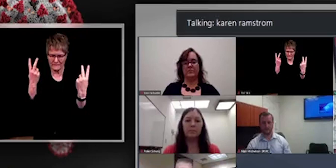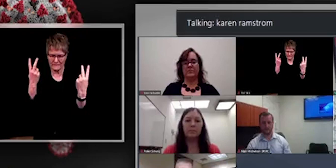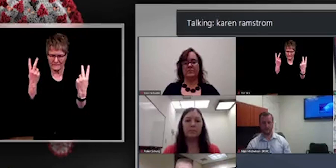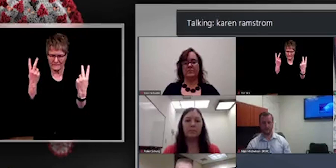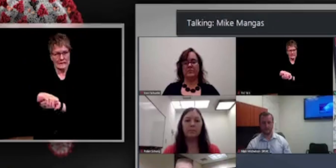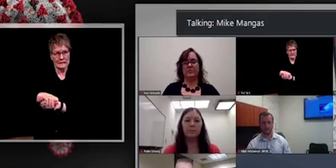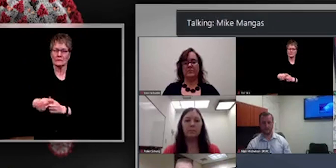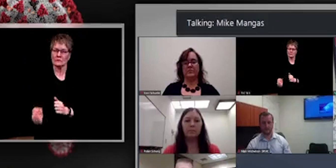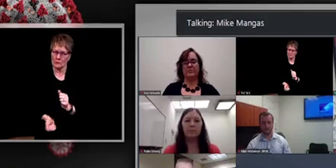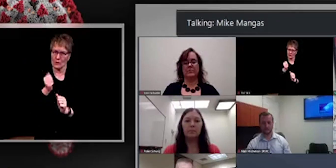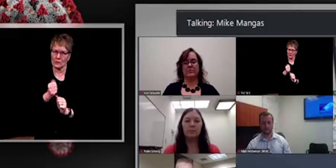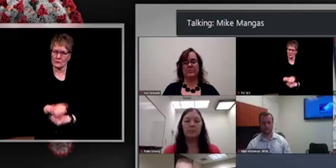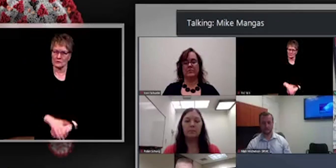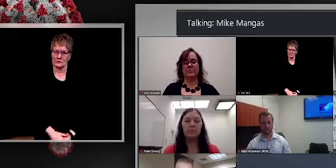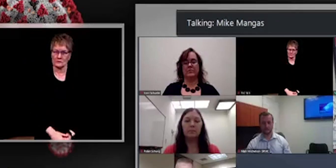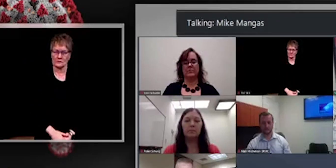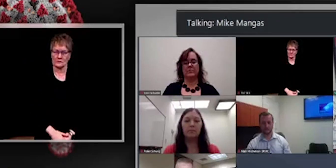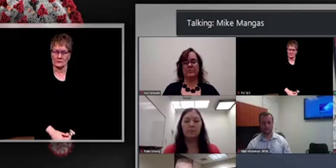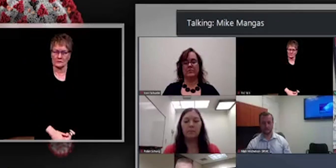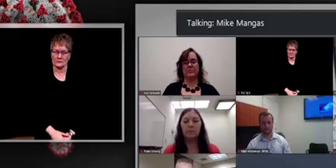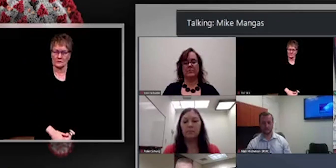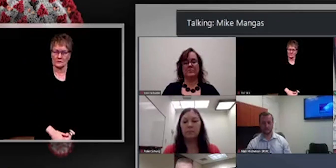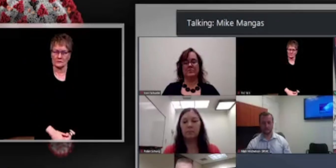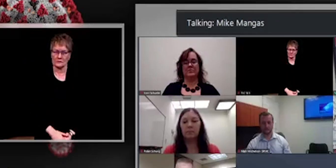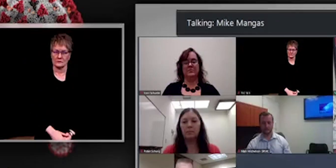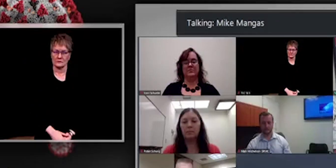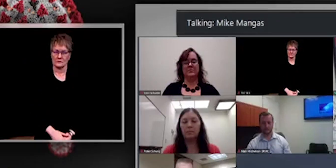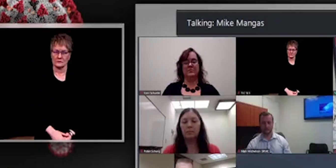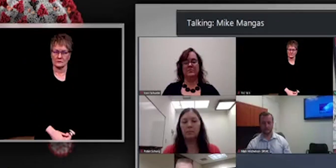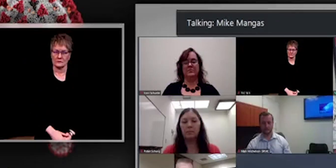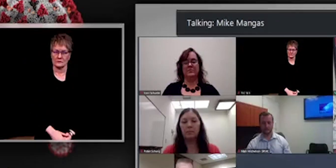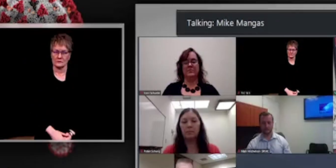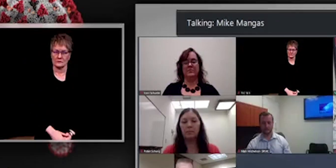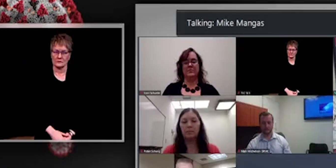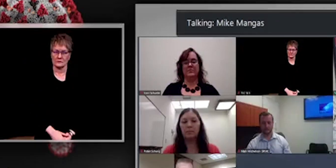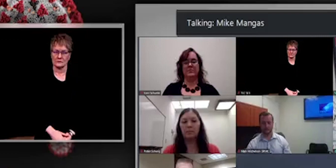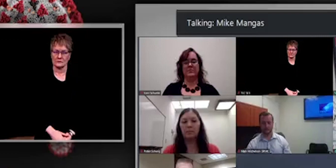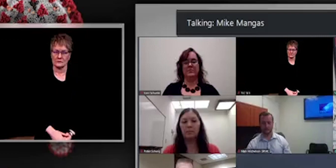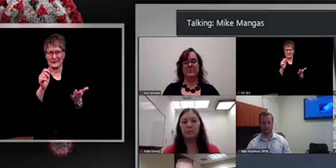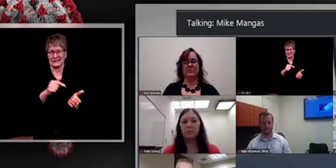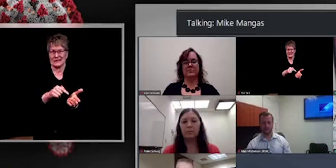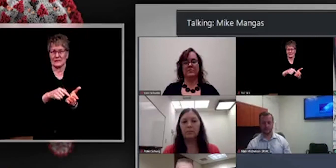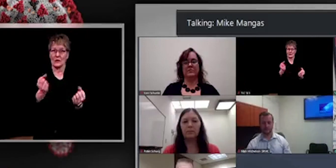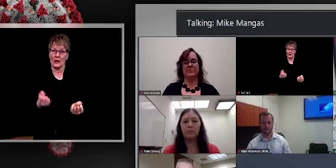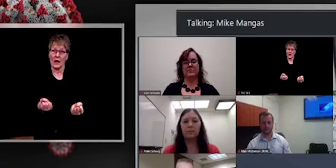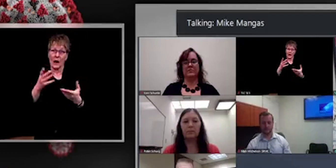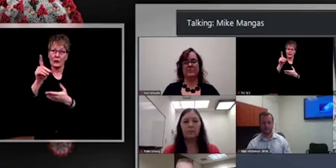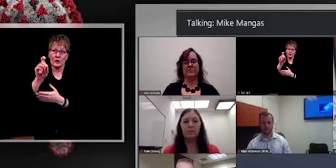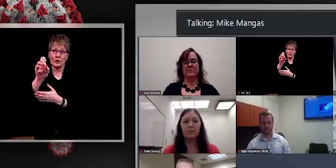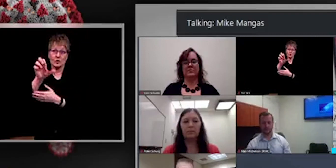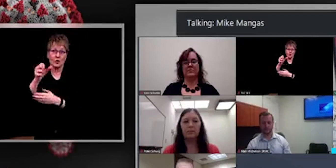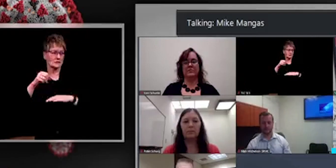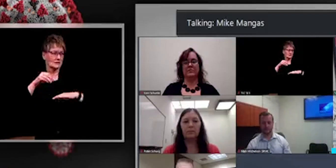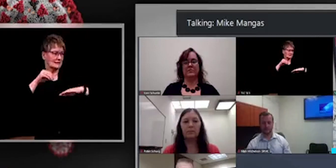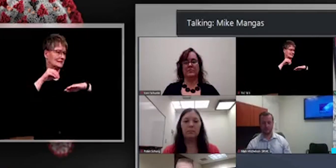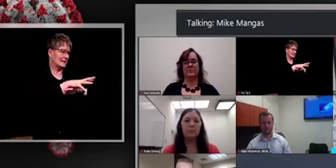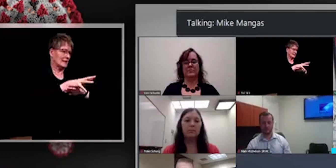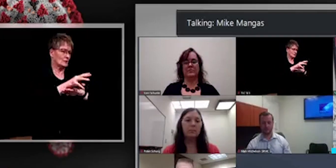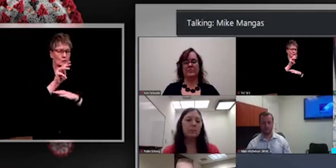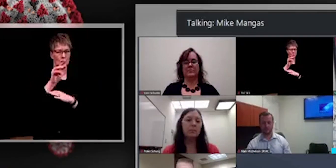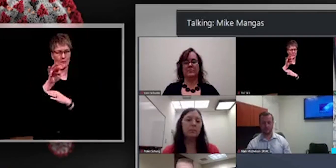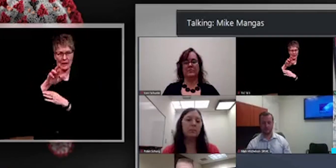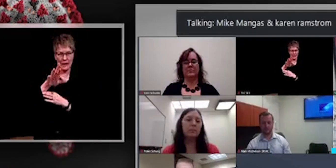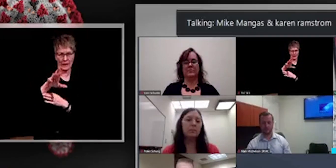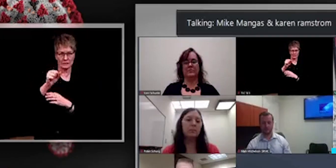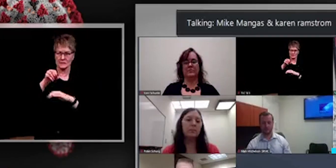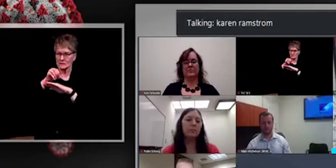But do you have a number for, you know, how many went up to the mayor's memorial or how many are at Mercy? How many are at SRMC? So,